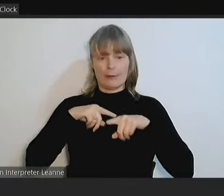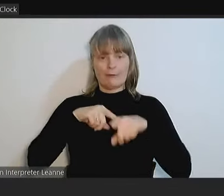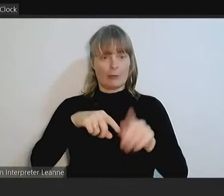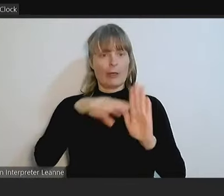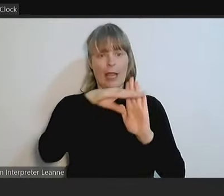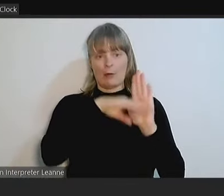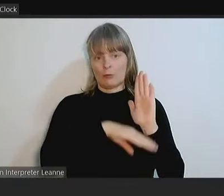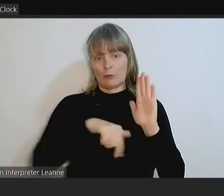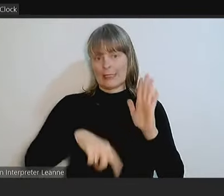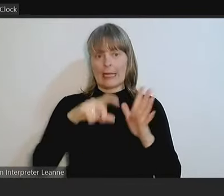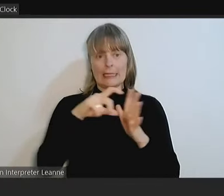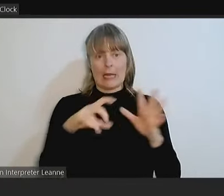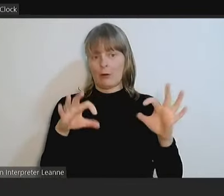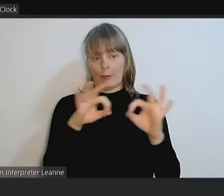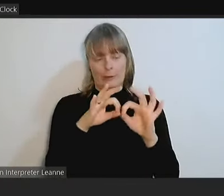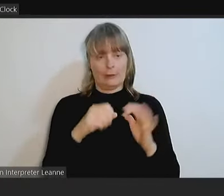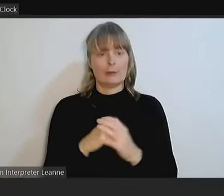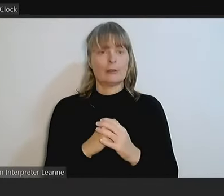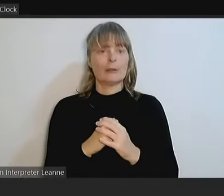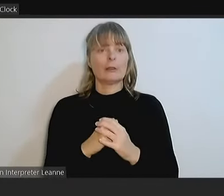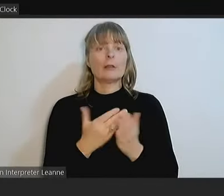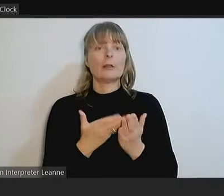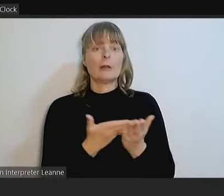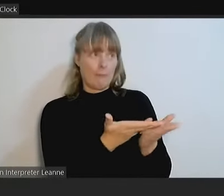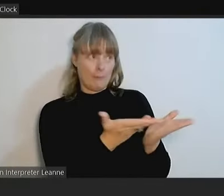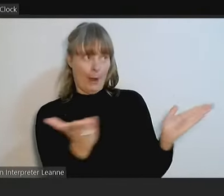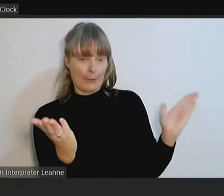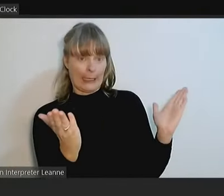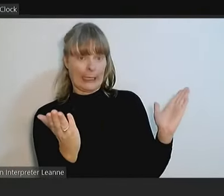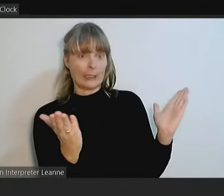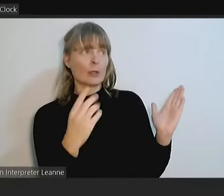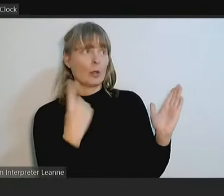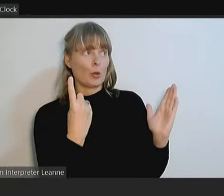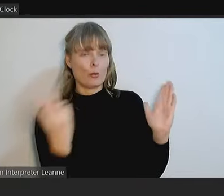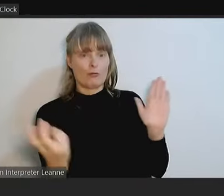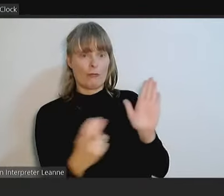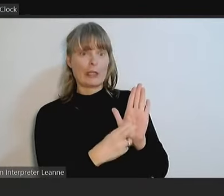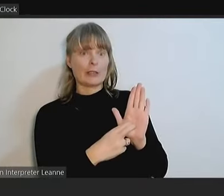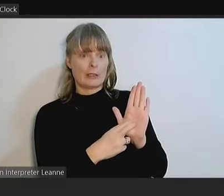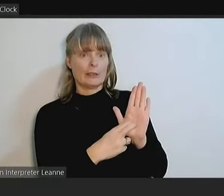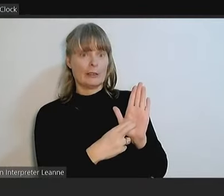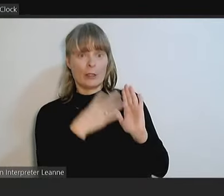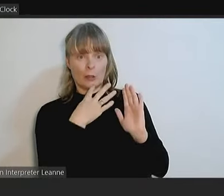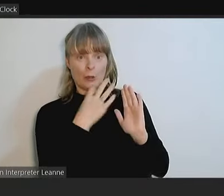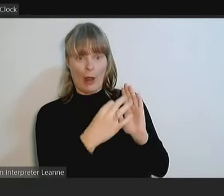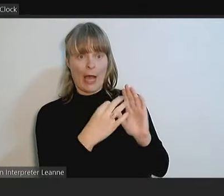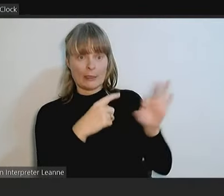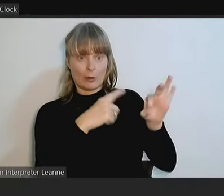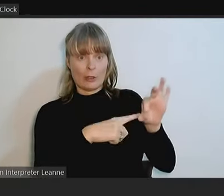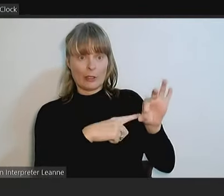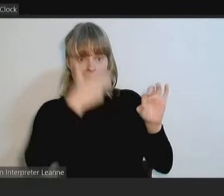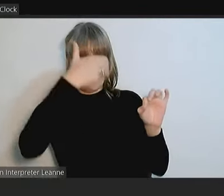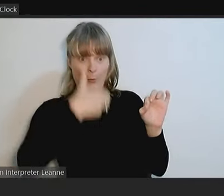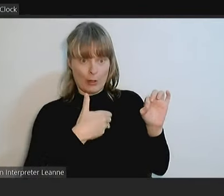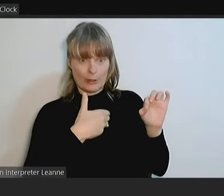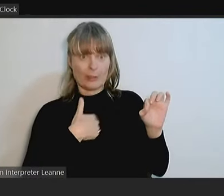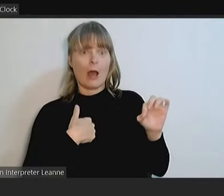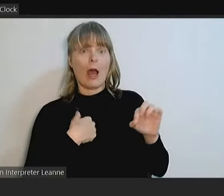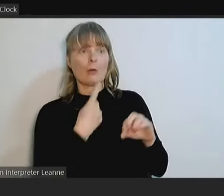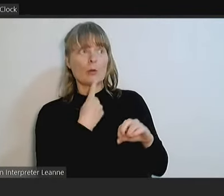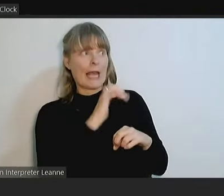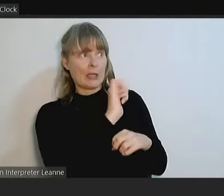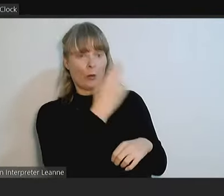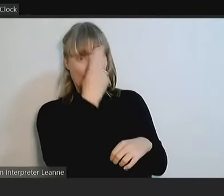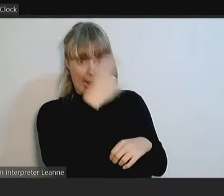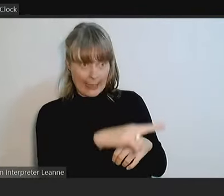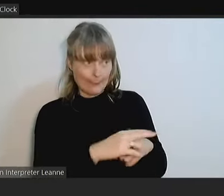Darabin. For members of the public who have registered to ask questions in person, I'll call your name when it's time.